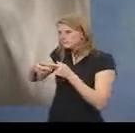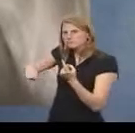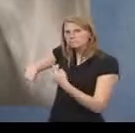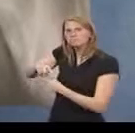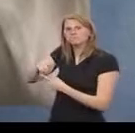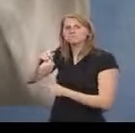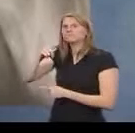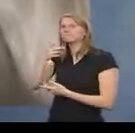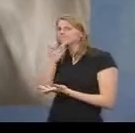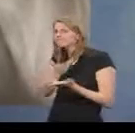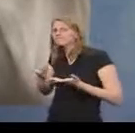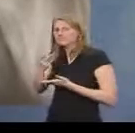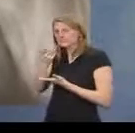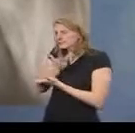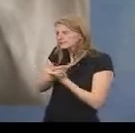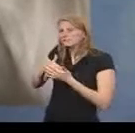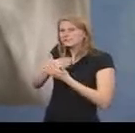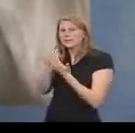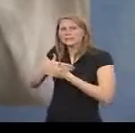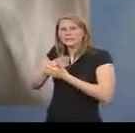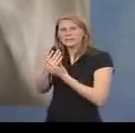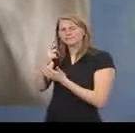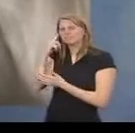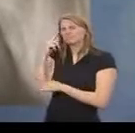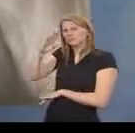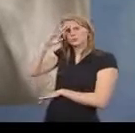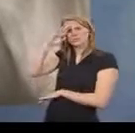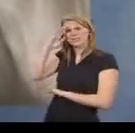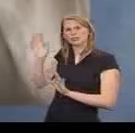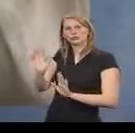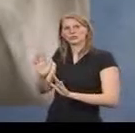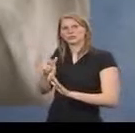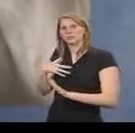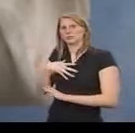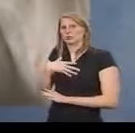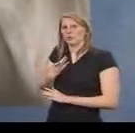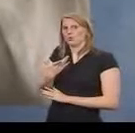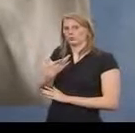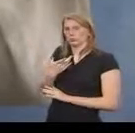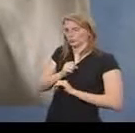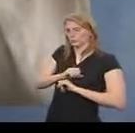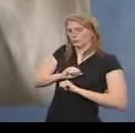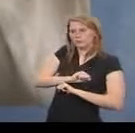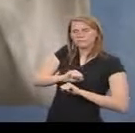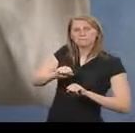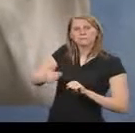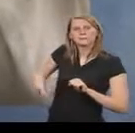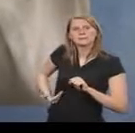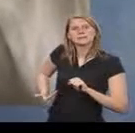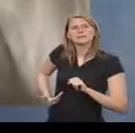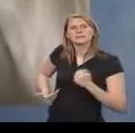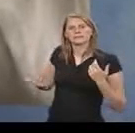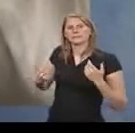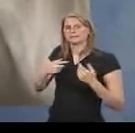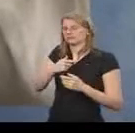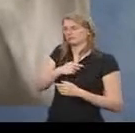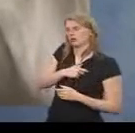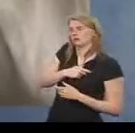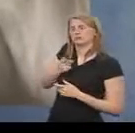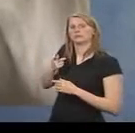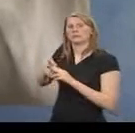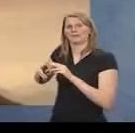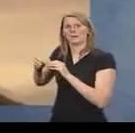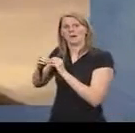want to lose our assets, and they were afraid if Bin Laden was killed, the United States would be accused of